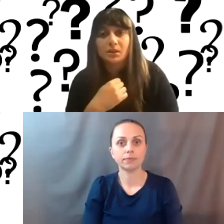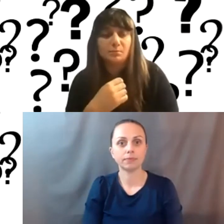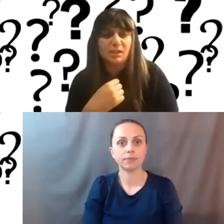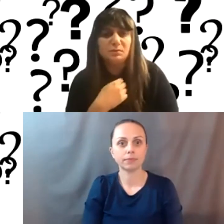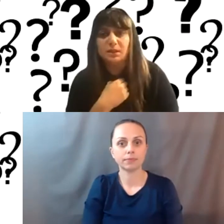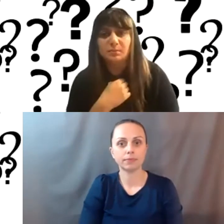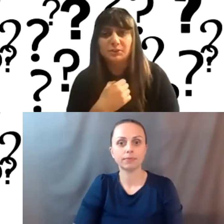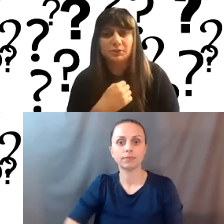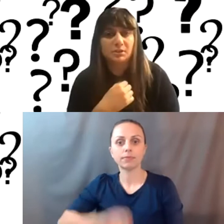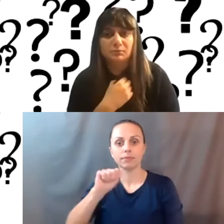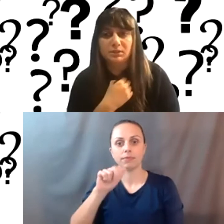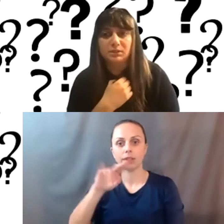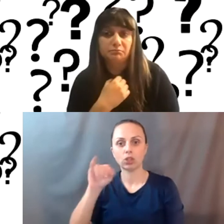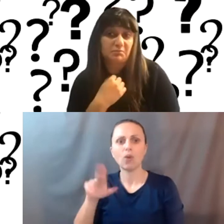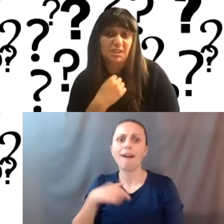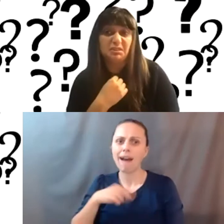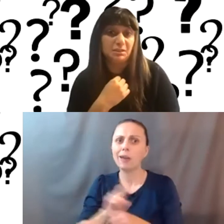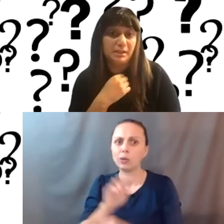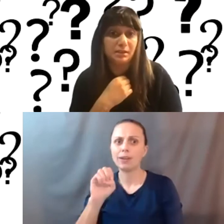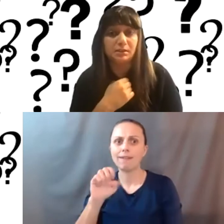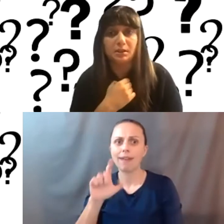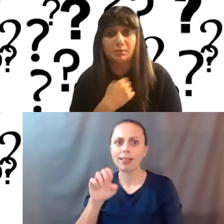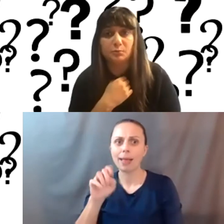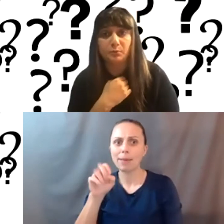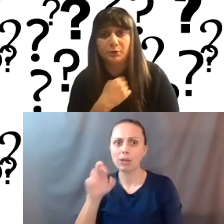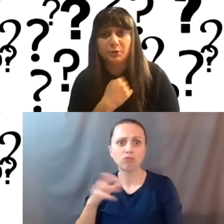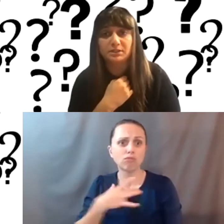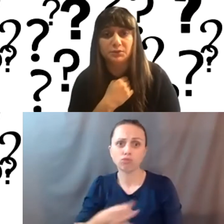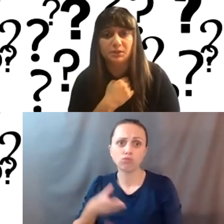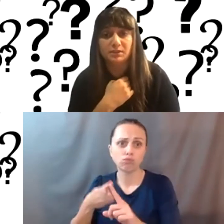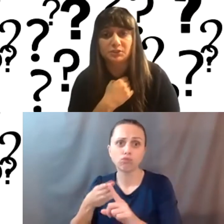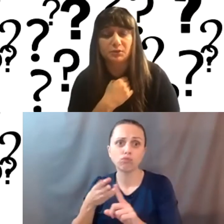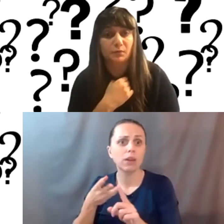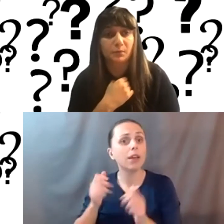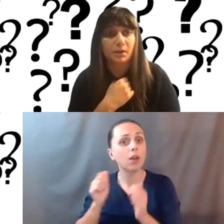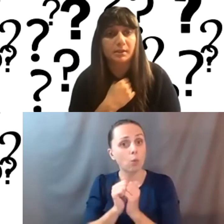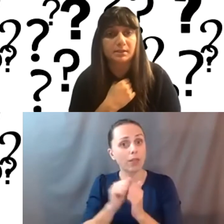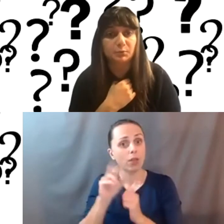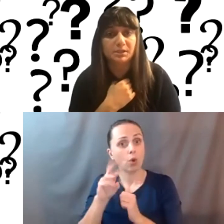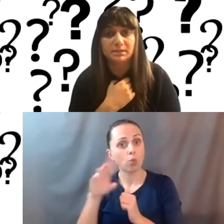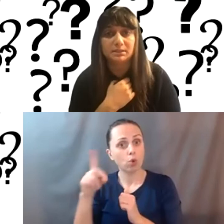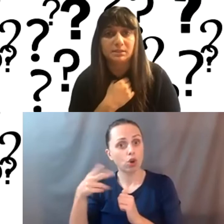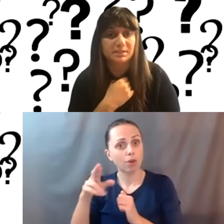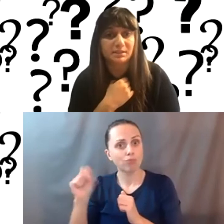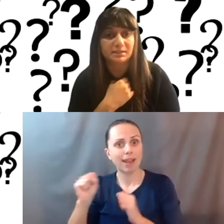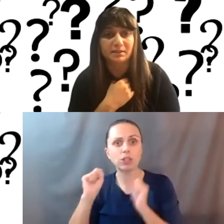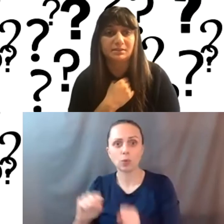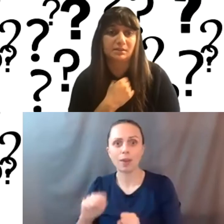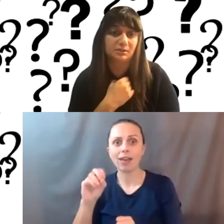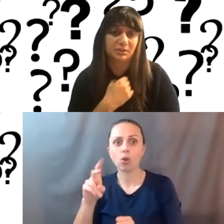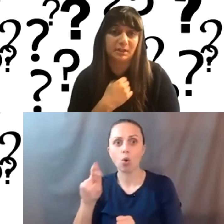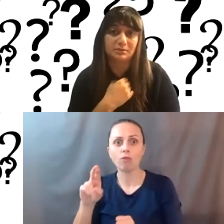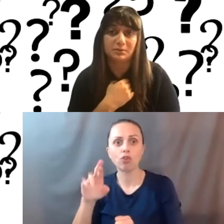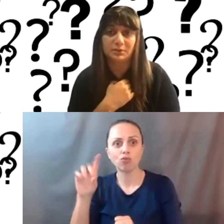Um, I use Elementor. I really, I really like it. Um, with WordPress, you can actually override pretty easily with CSS